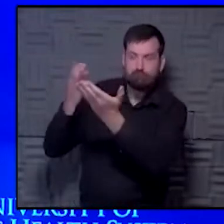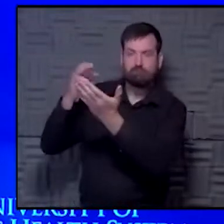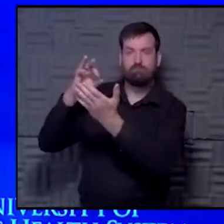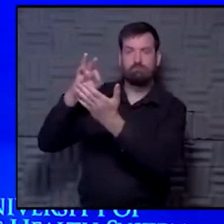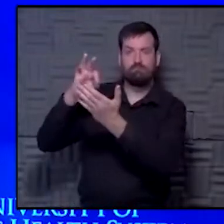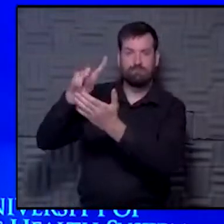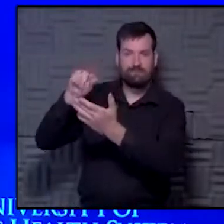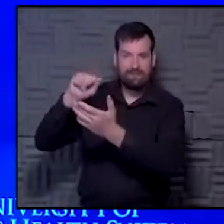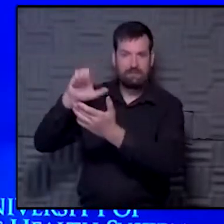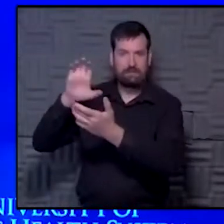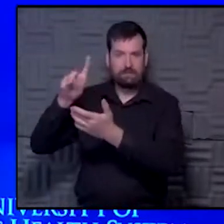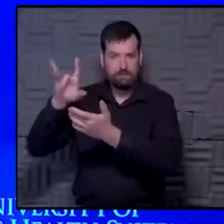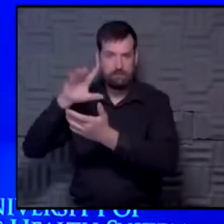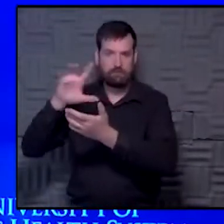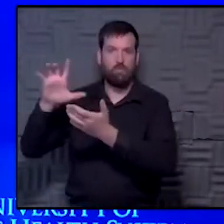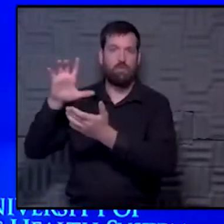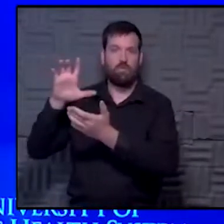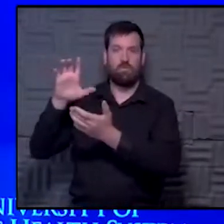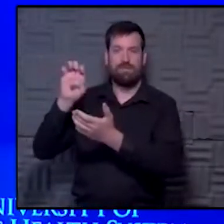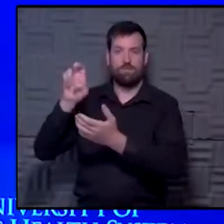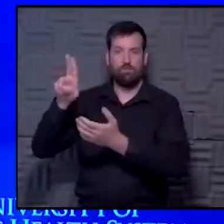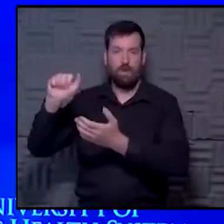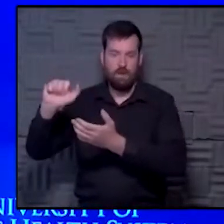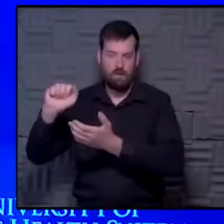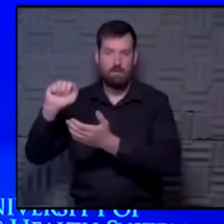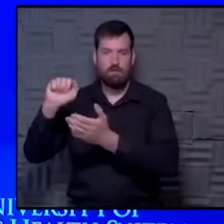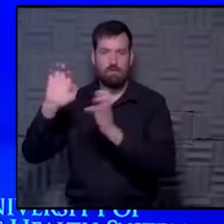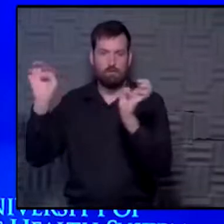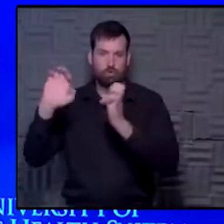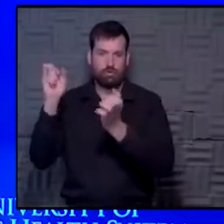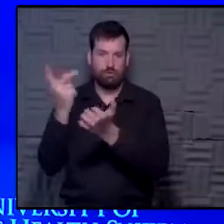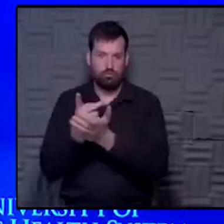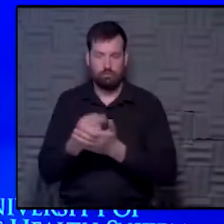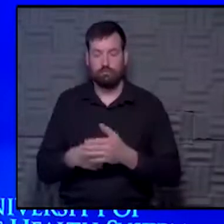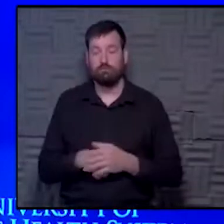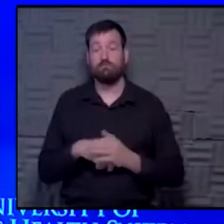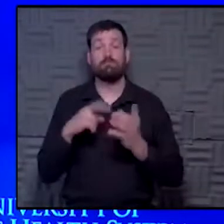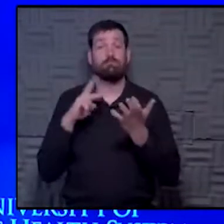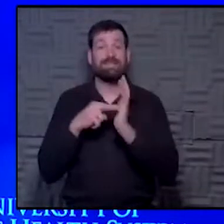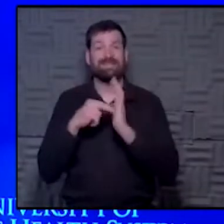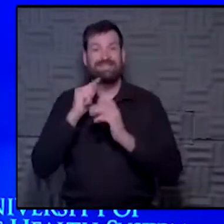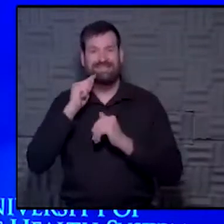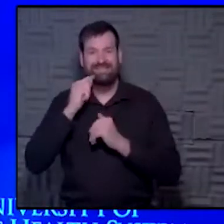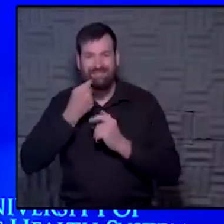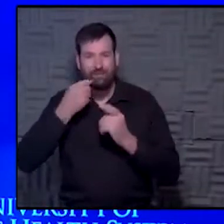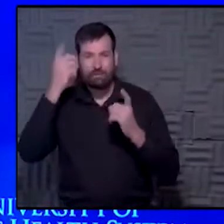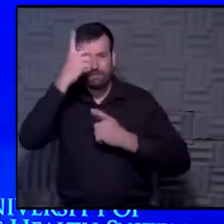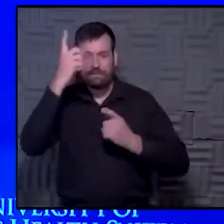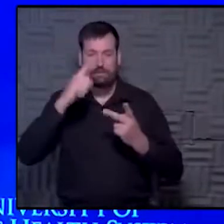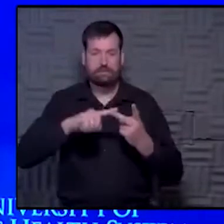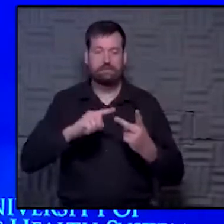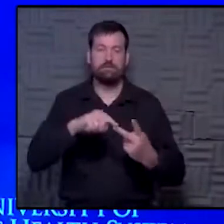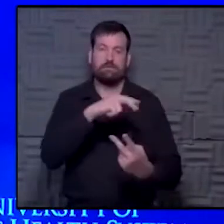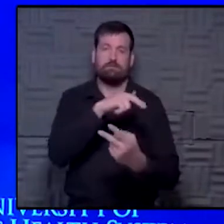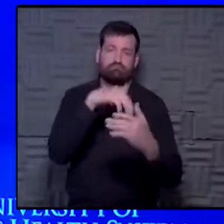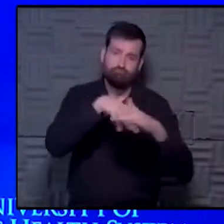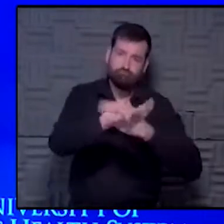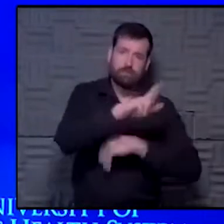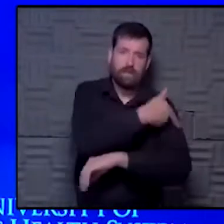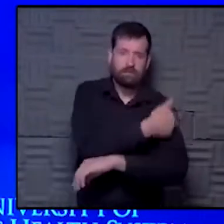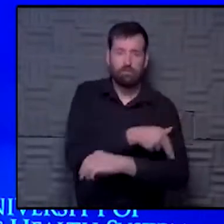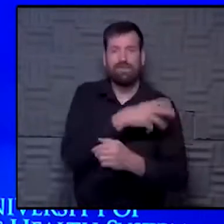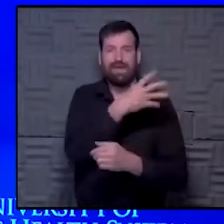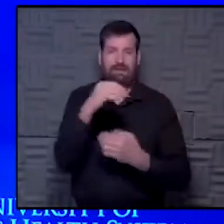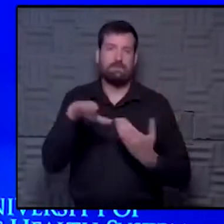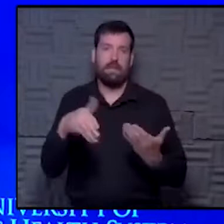What that means is that there were primary endpoints of severe disease, hospitalization, and death. And the